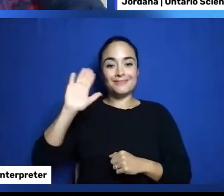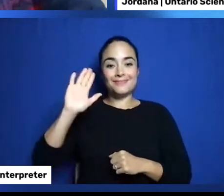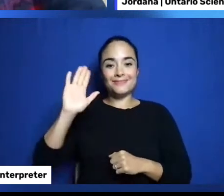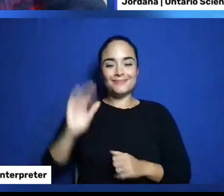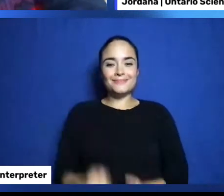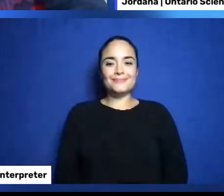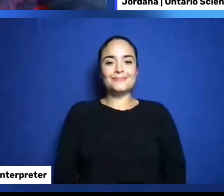Bye. Bye. Bye. Bye.